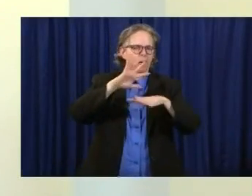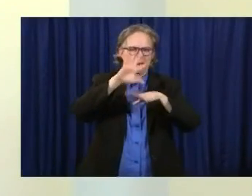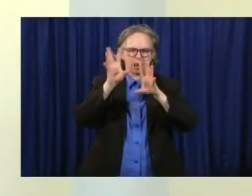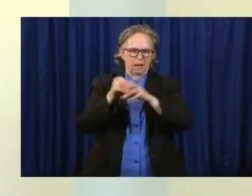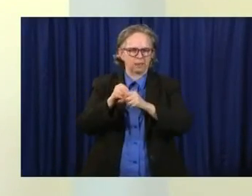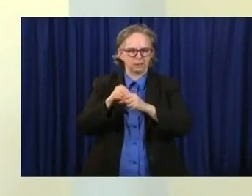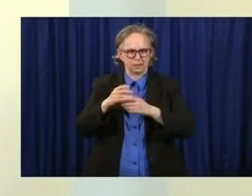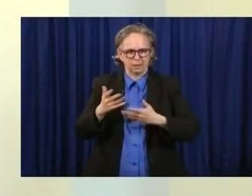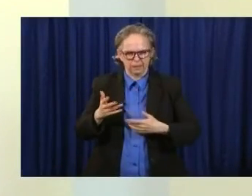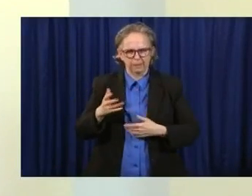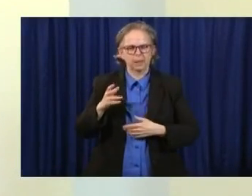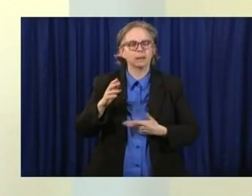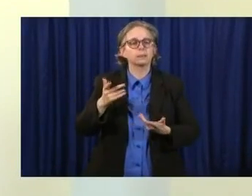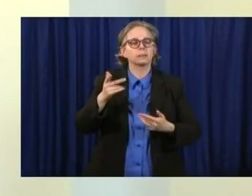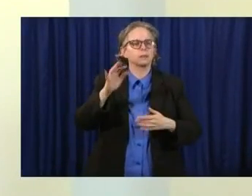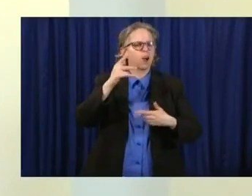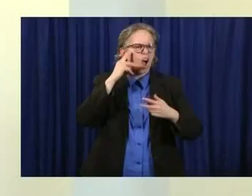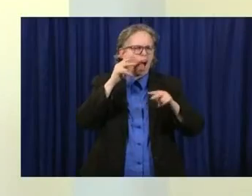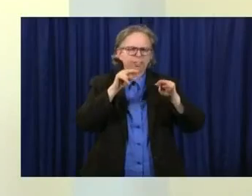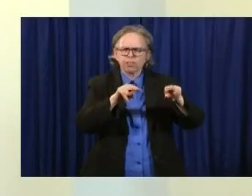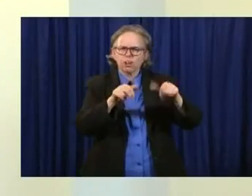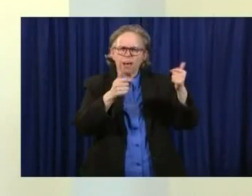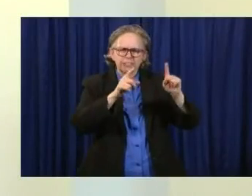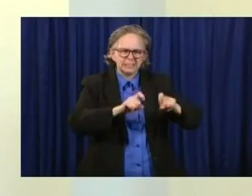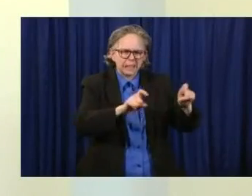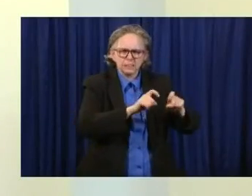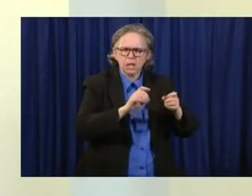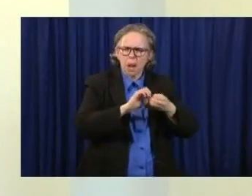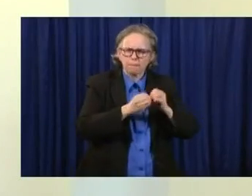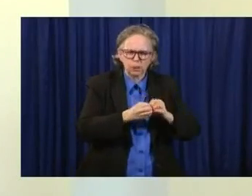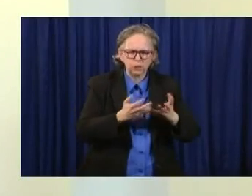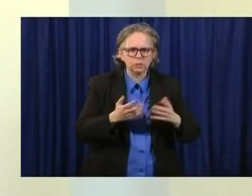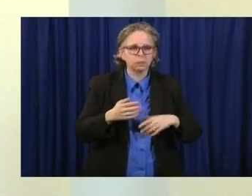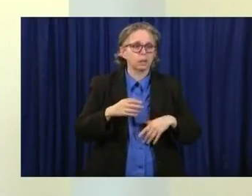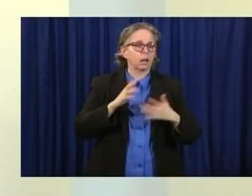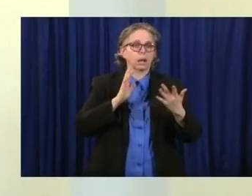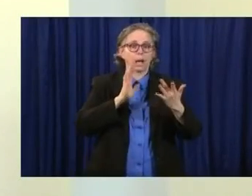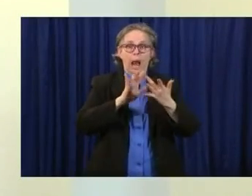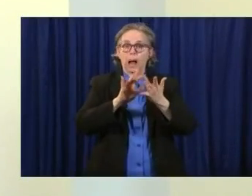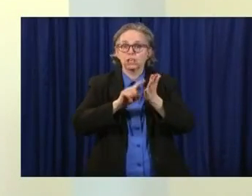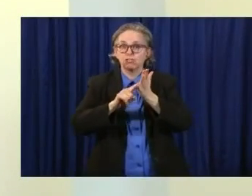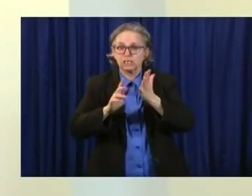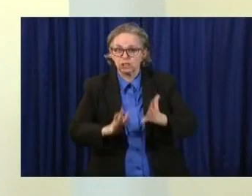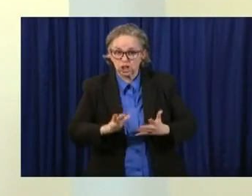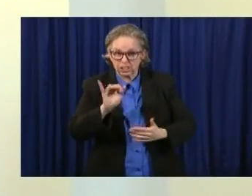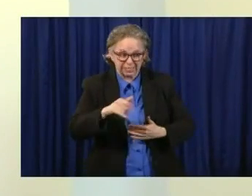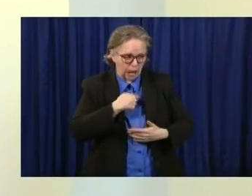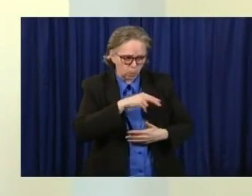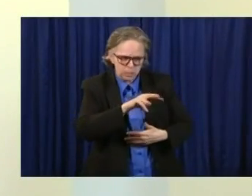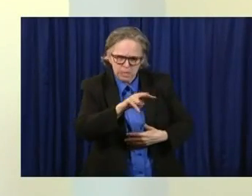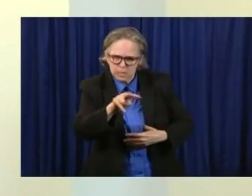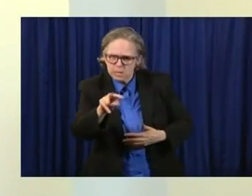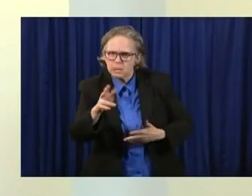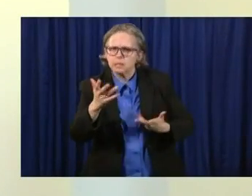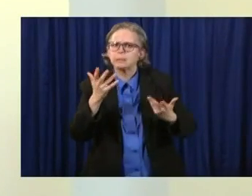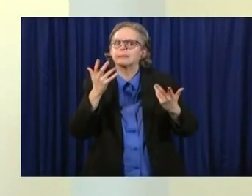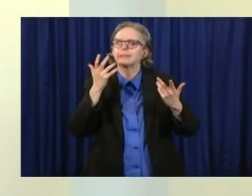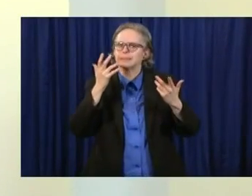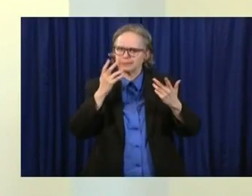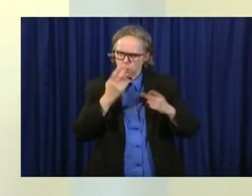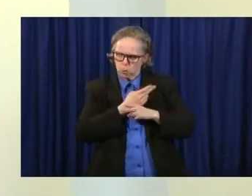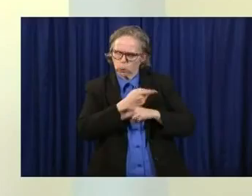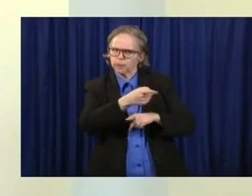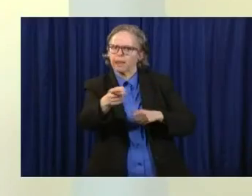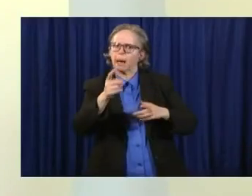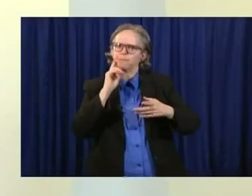sorts of testing numbers, data on contact tracing, just to see how our processes are working. But the